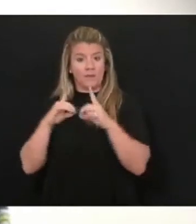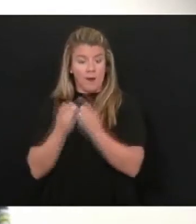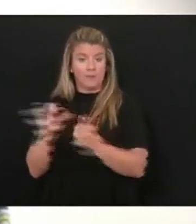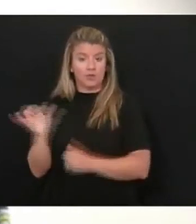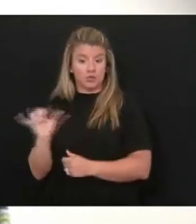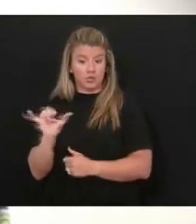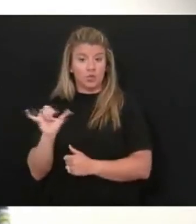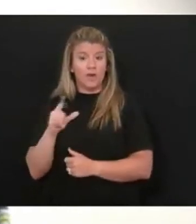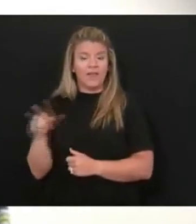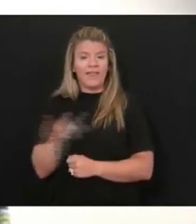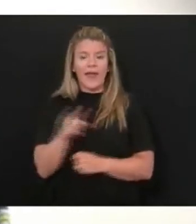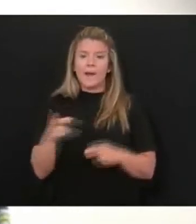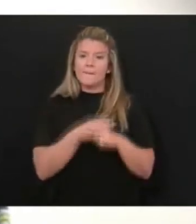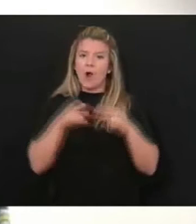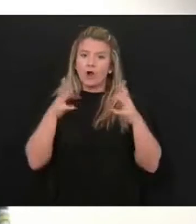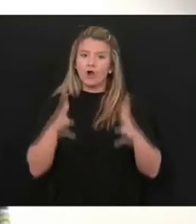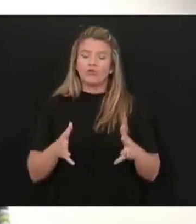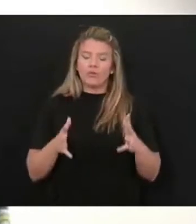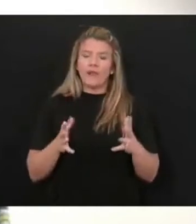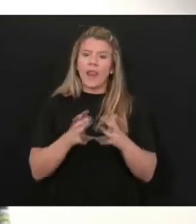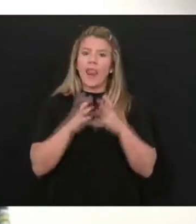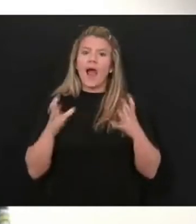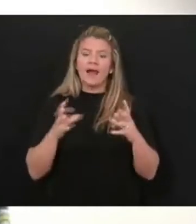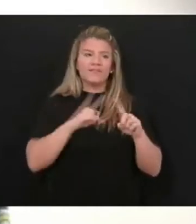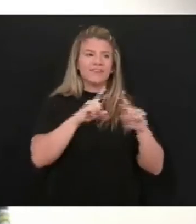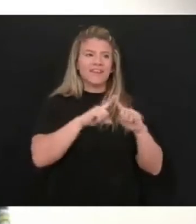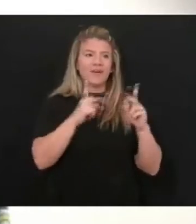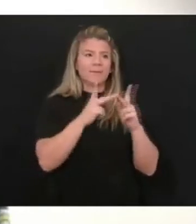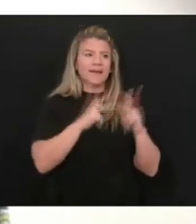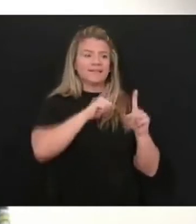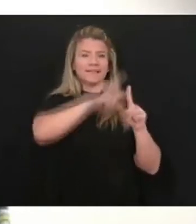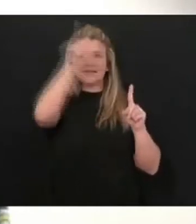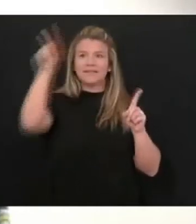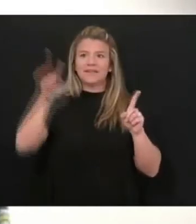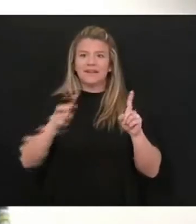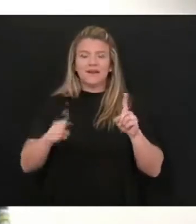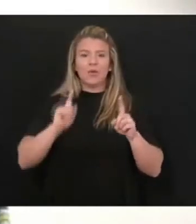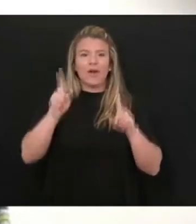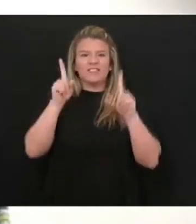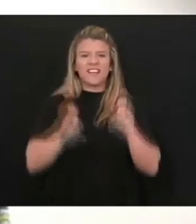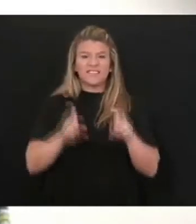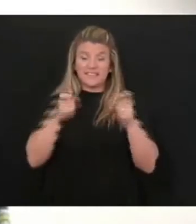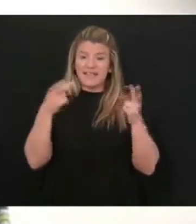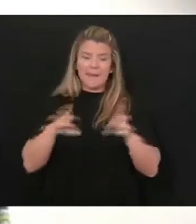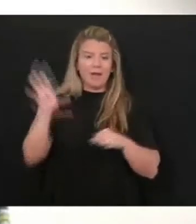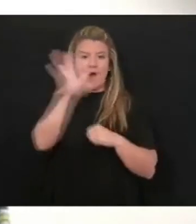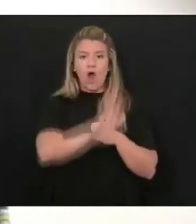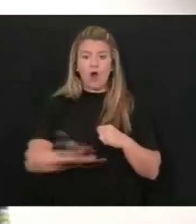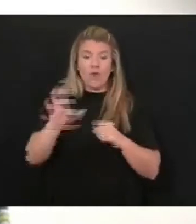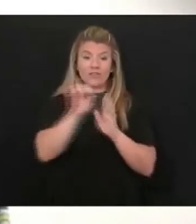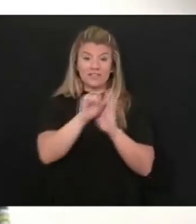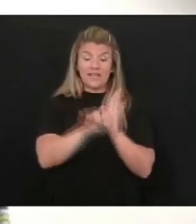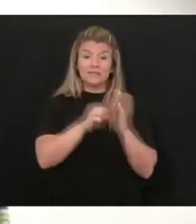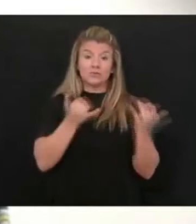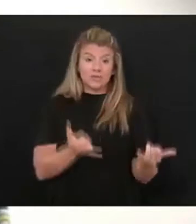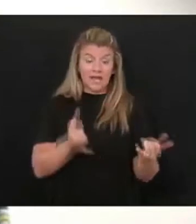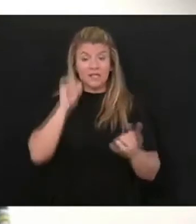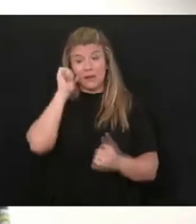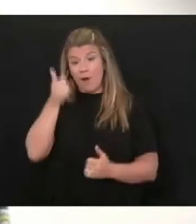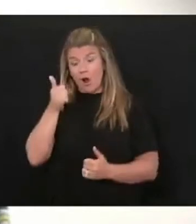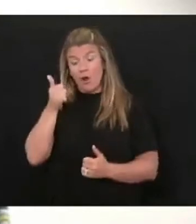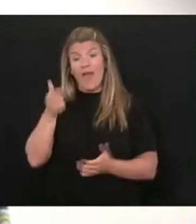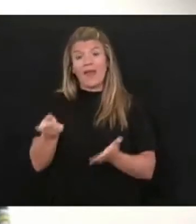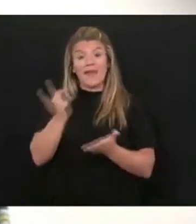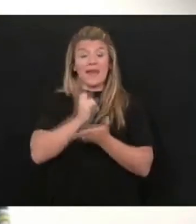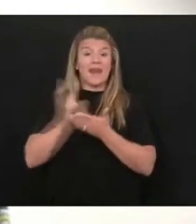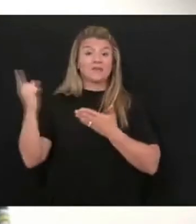with a large number of testing lanes going across the state today and tomorrow and throughout next